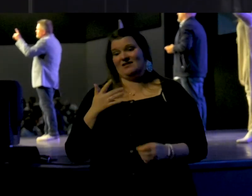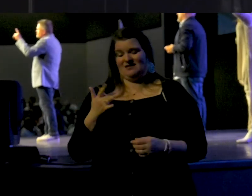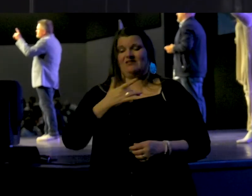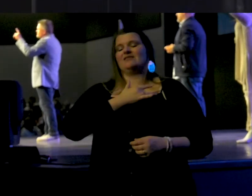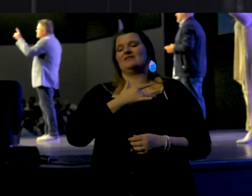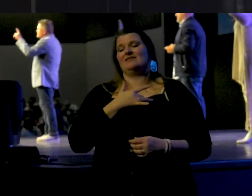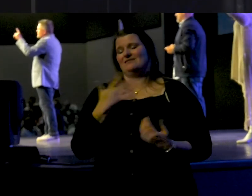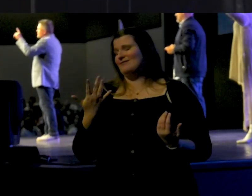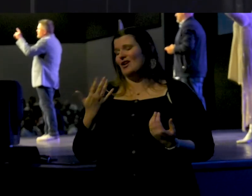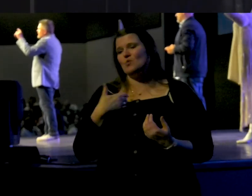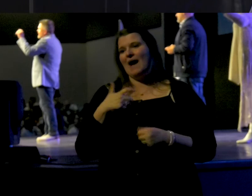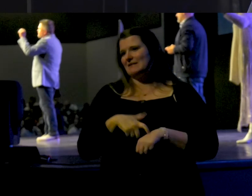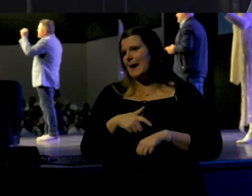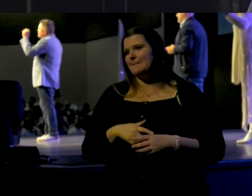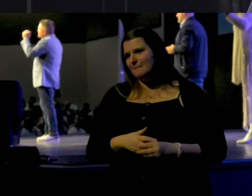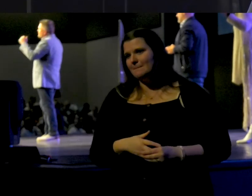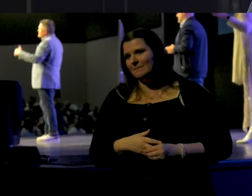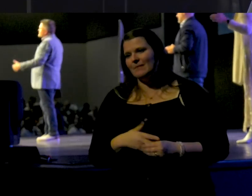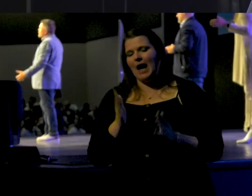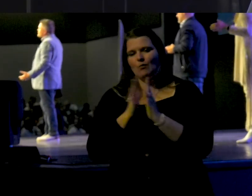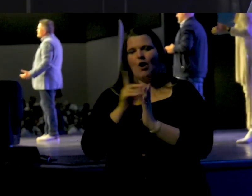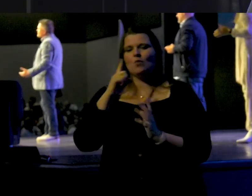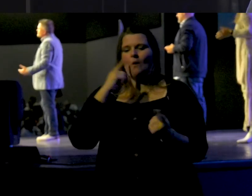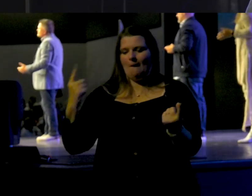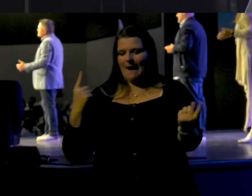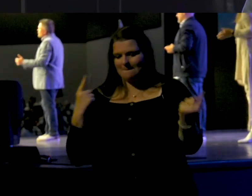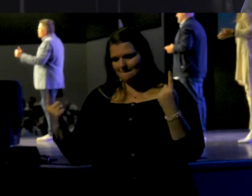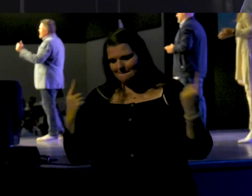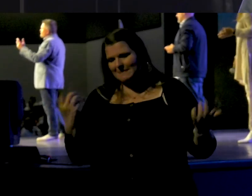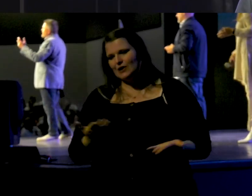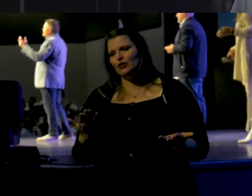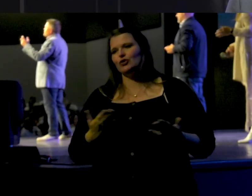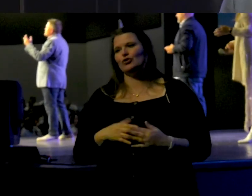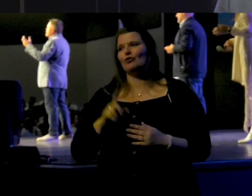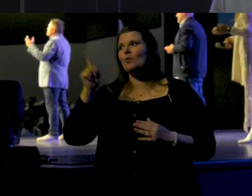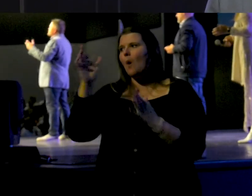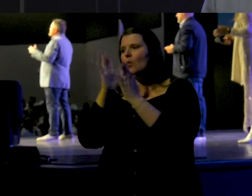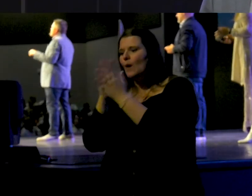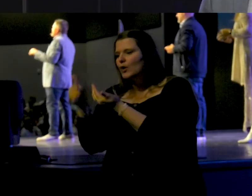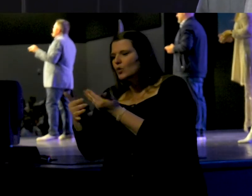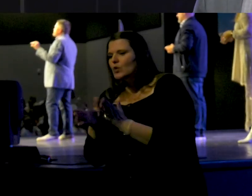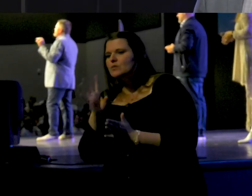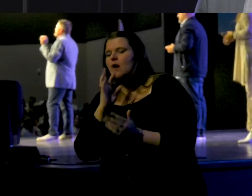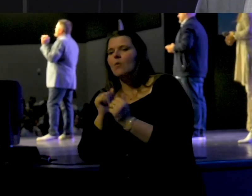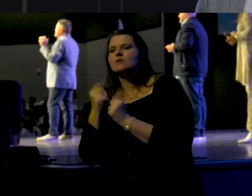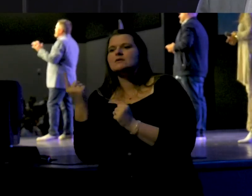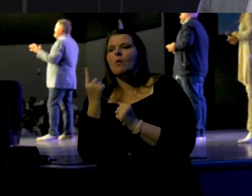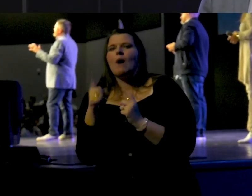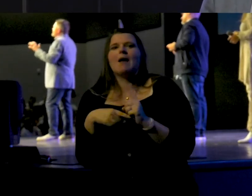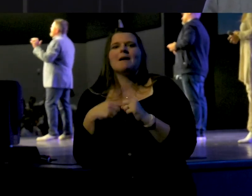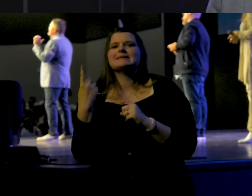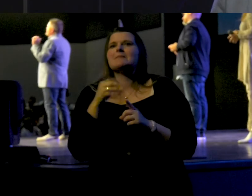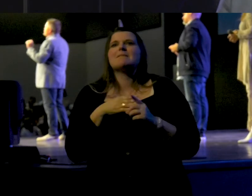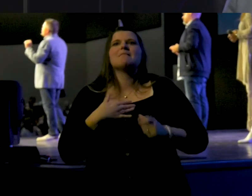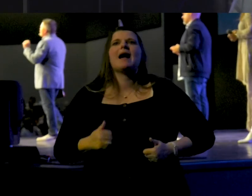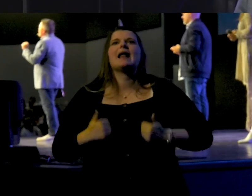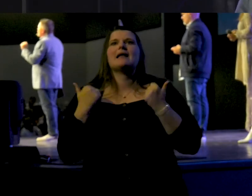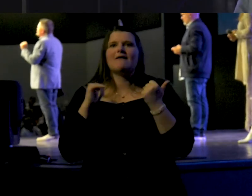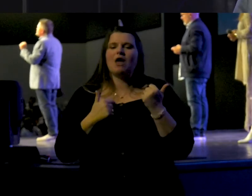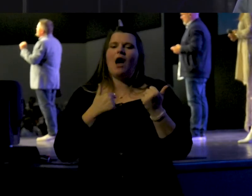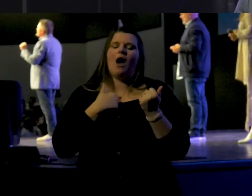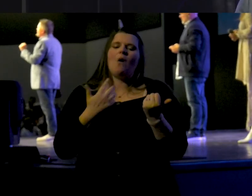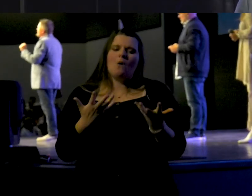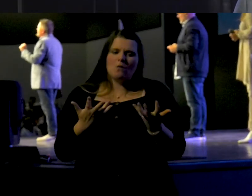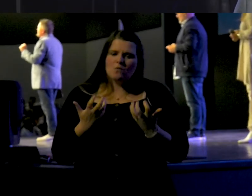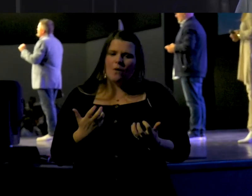with you. I pray you would come to this altar, go to our prayer room, talk with someone about something in your life that you